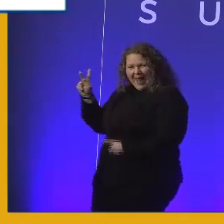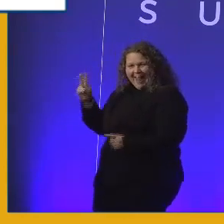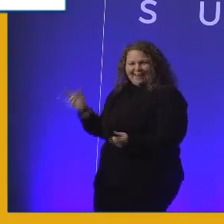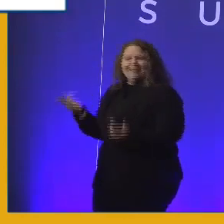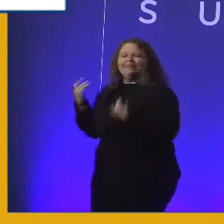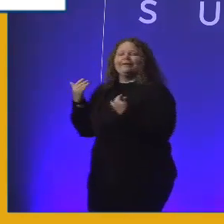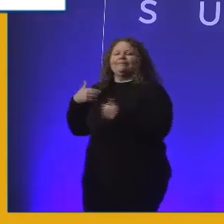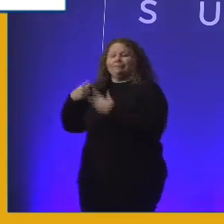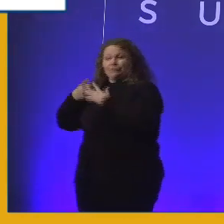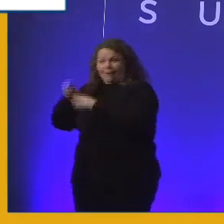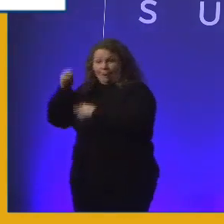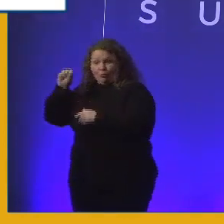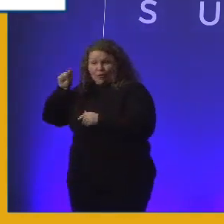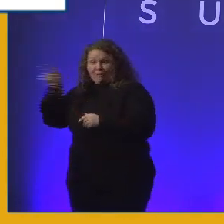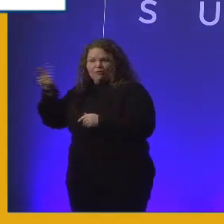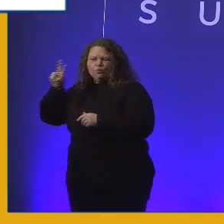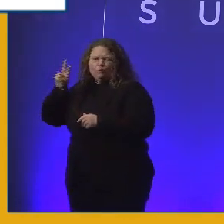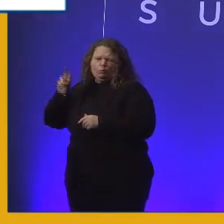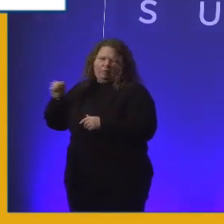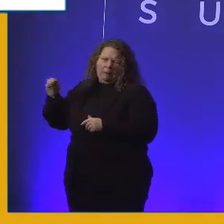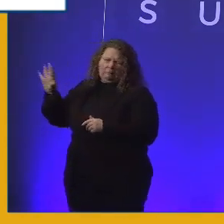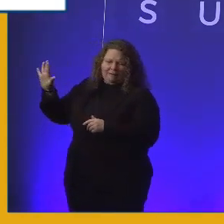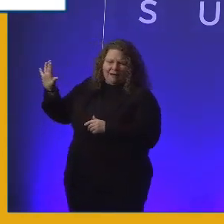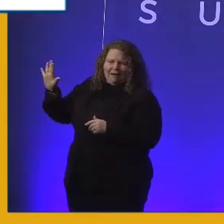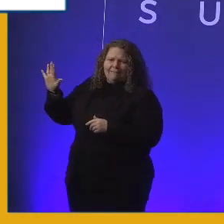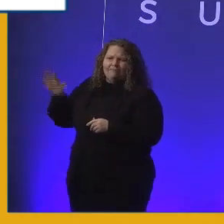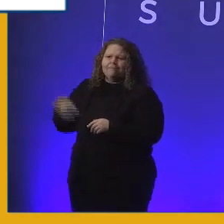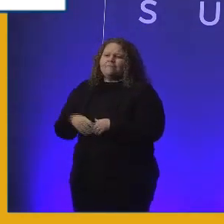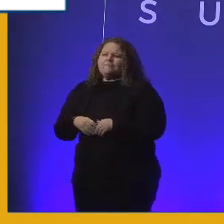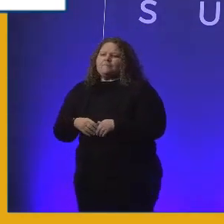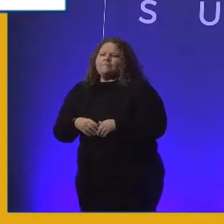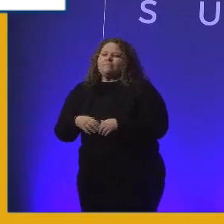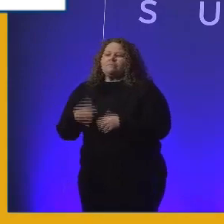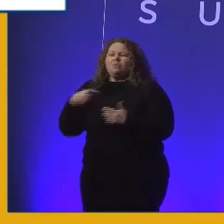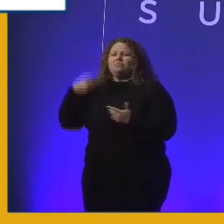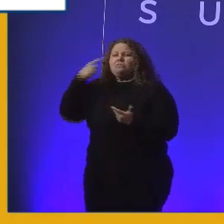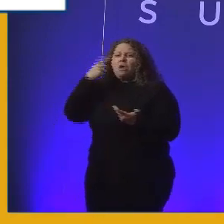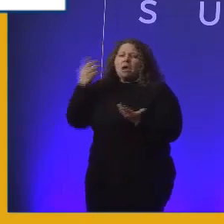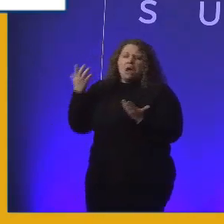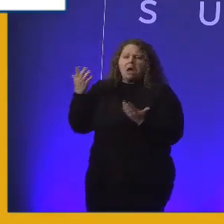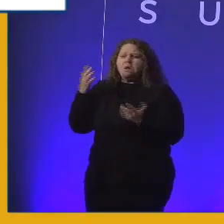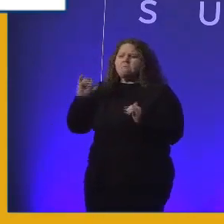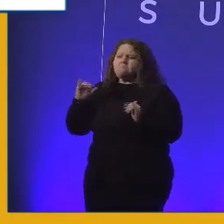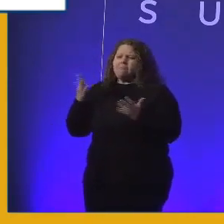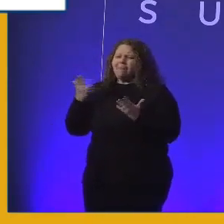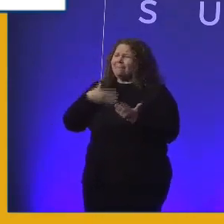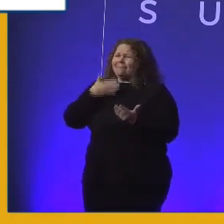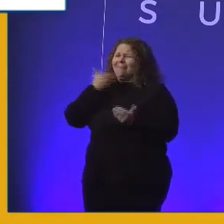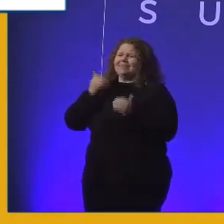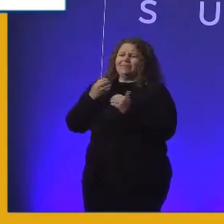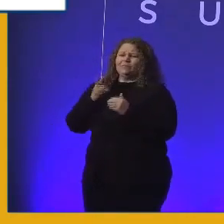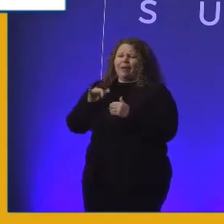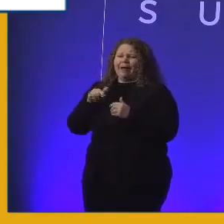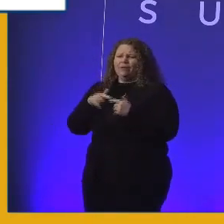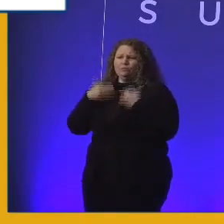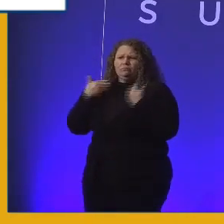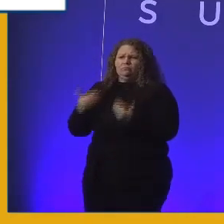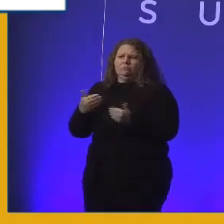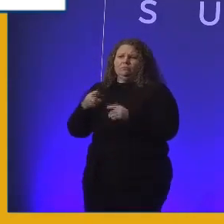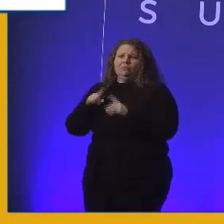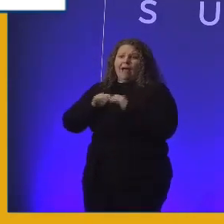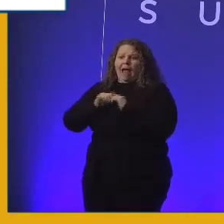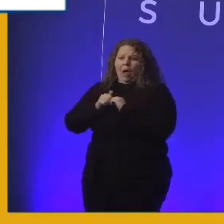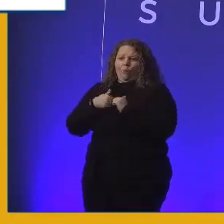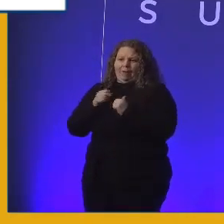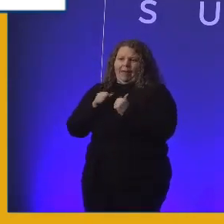Microsoft in 2005. But I thought, what better to bring you, well, one of the reasons that